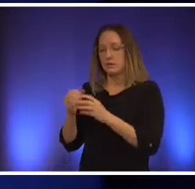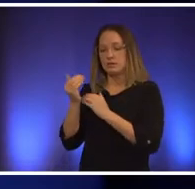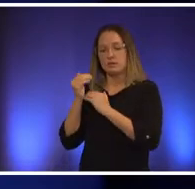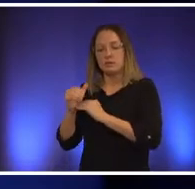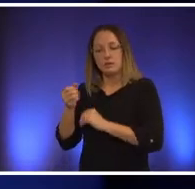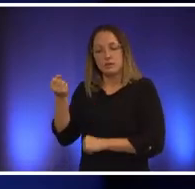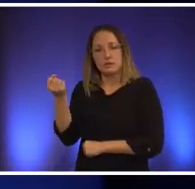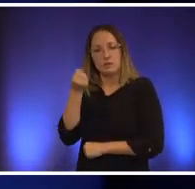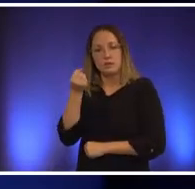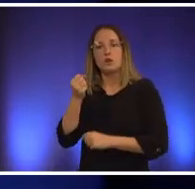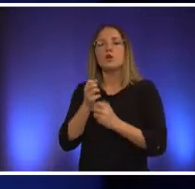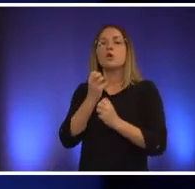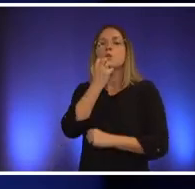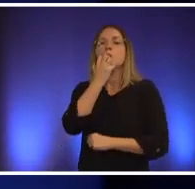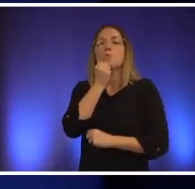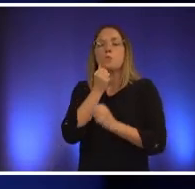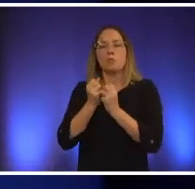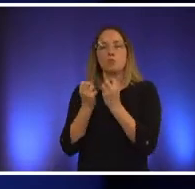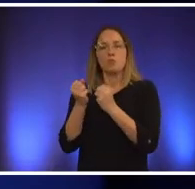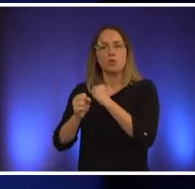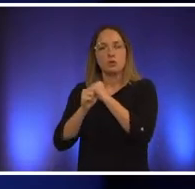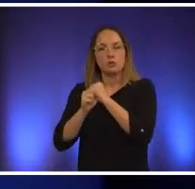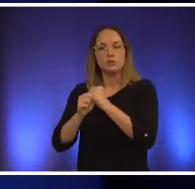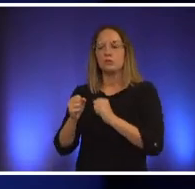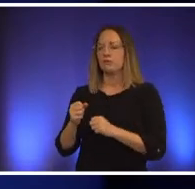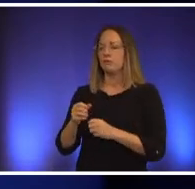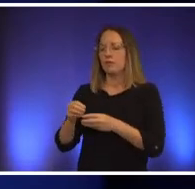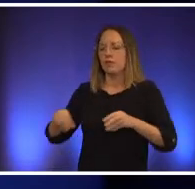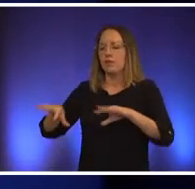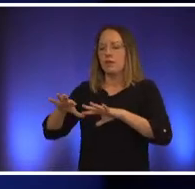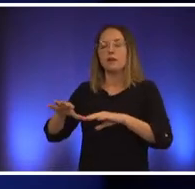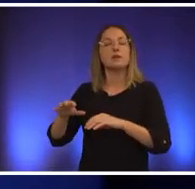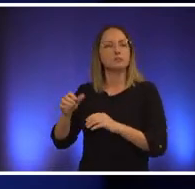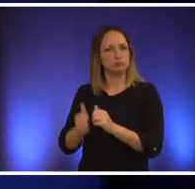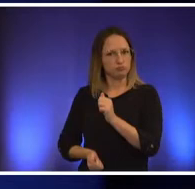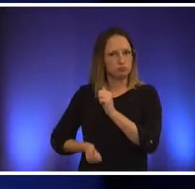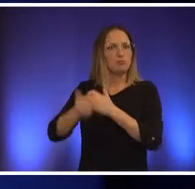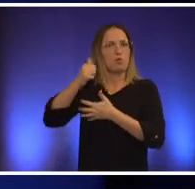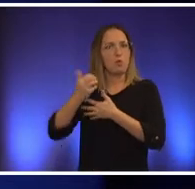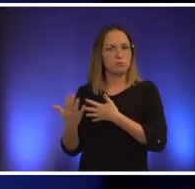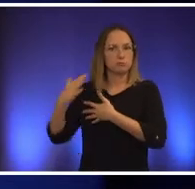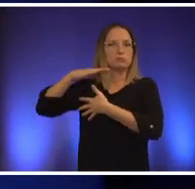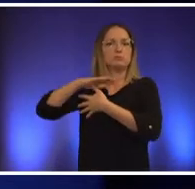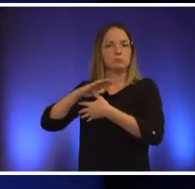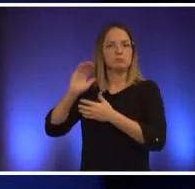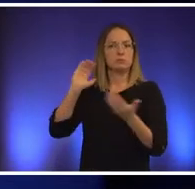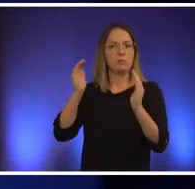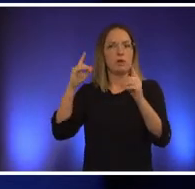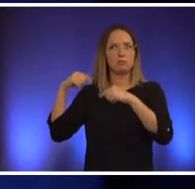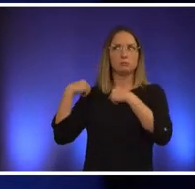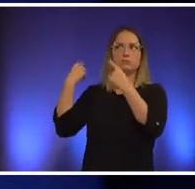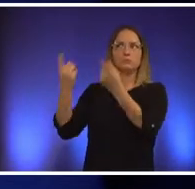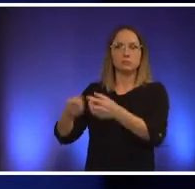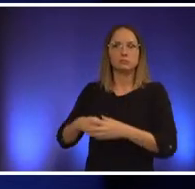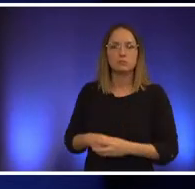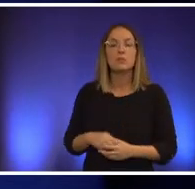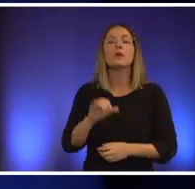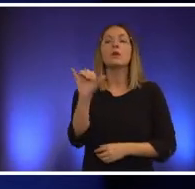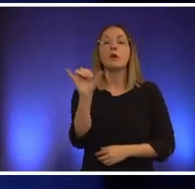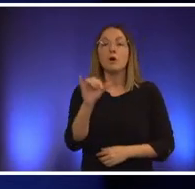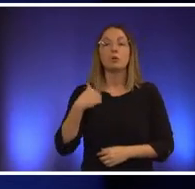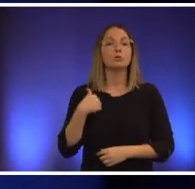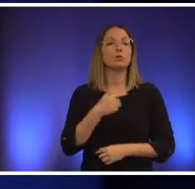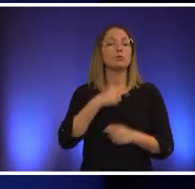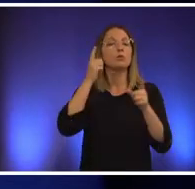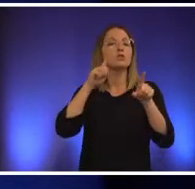at any time in the history of austin and we were able to make an arrangement where we were able to preserve our